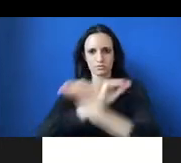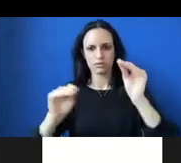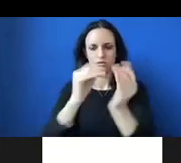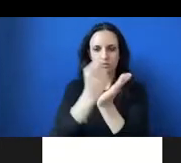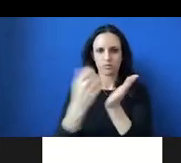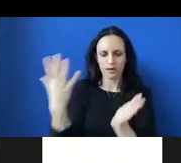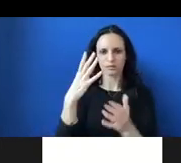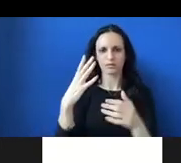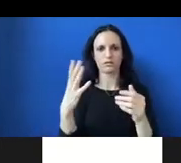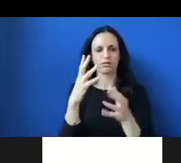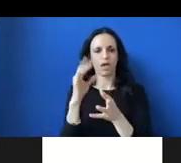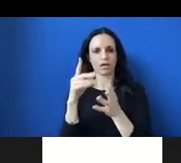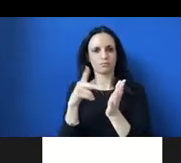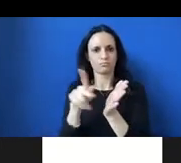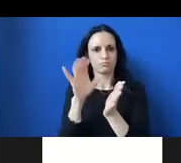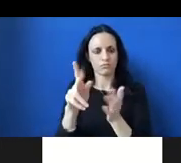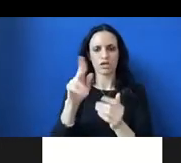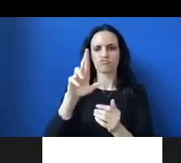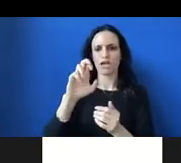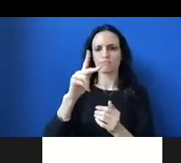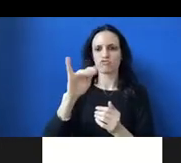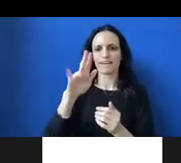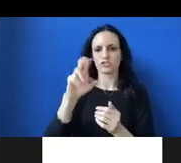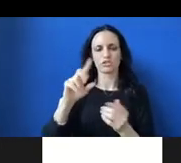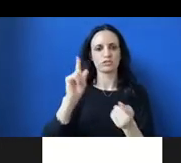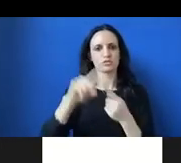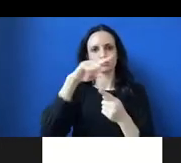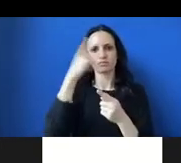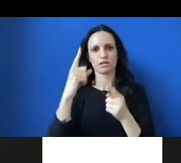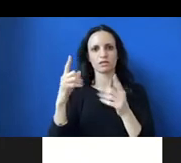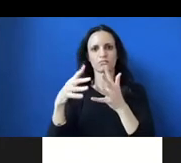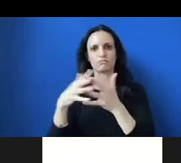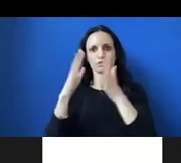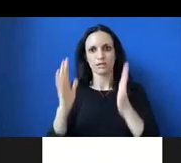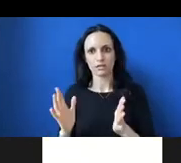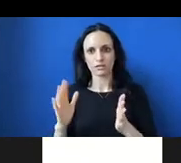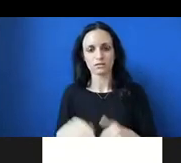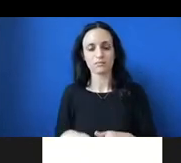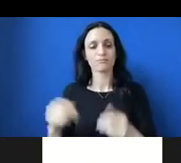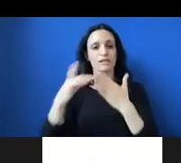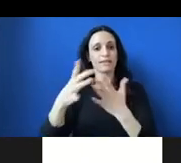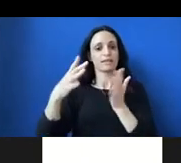black Americans. According to William Darity and A. Kirsten Mullen, the